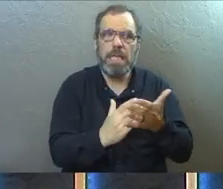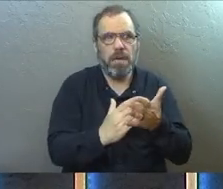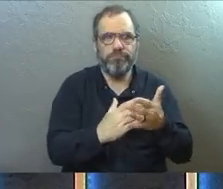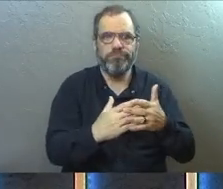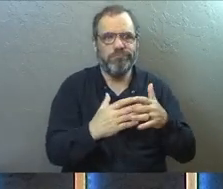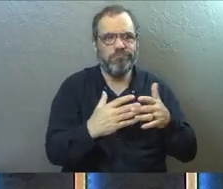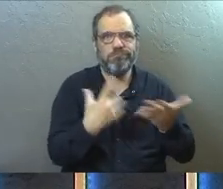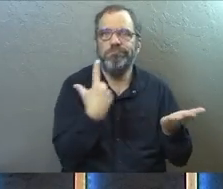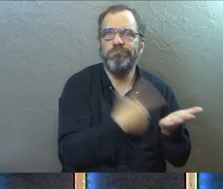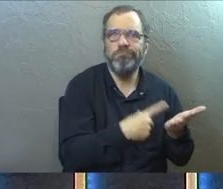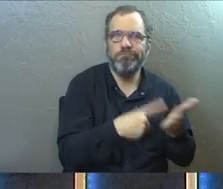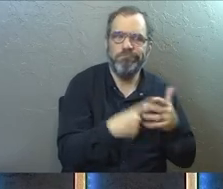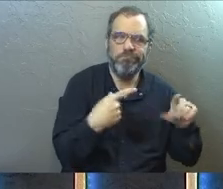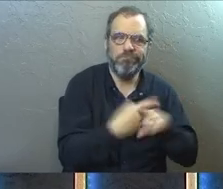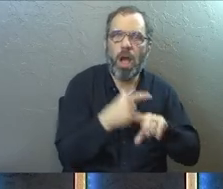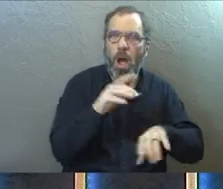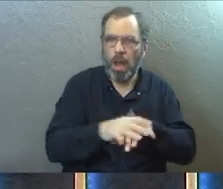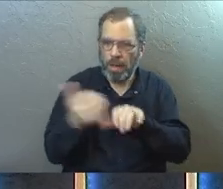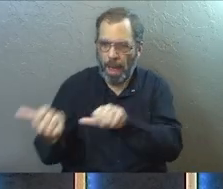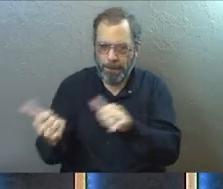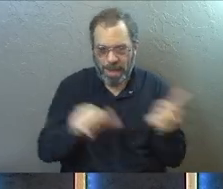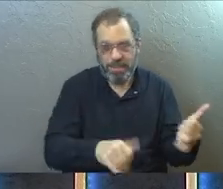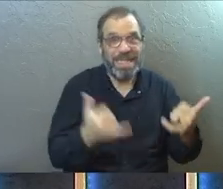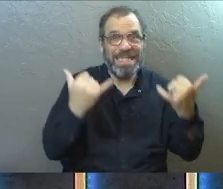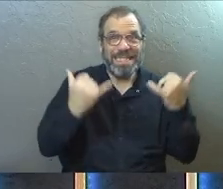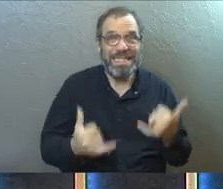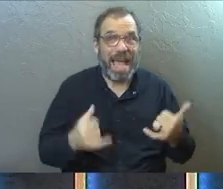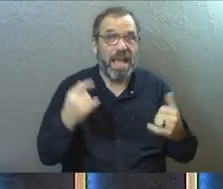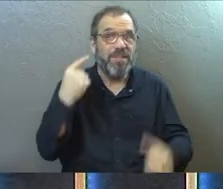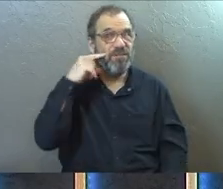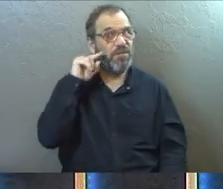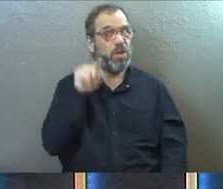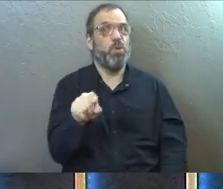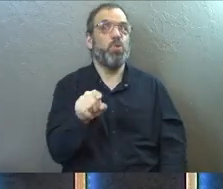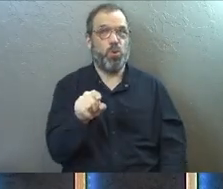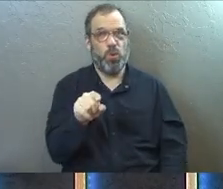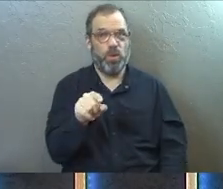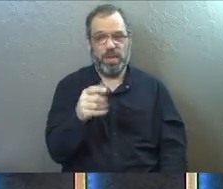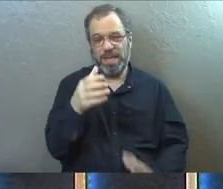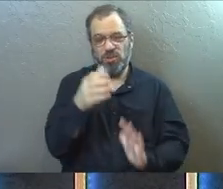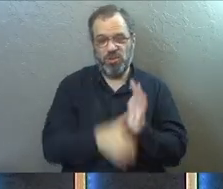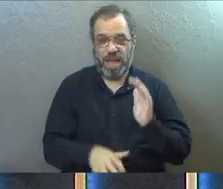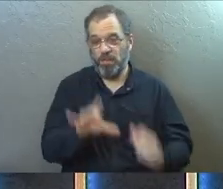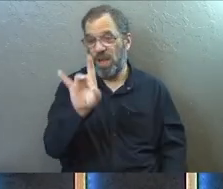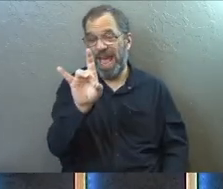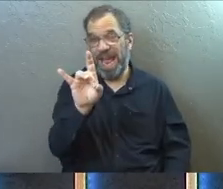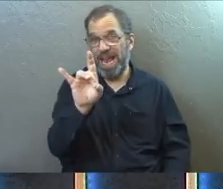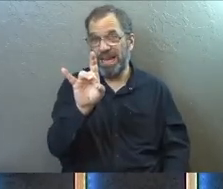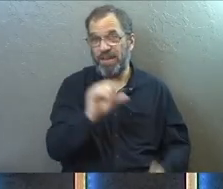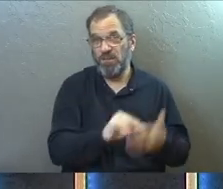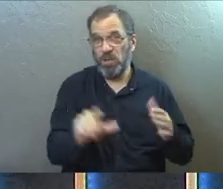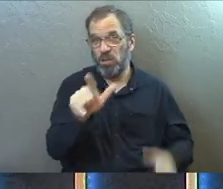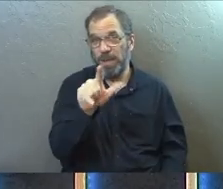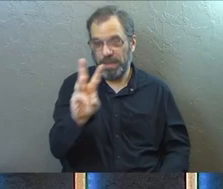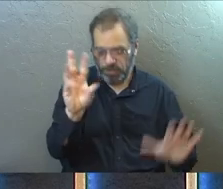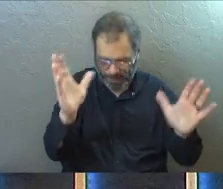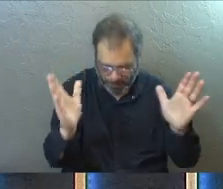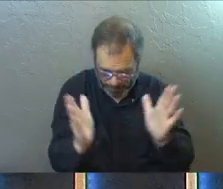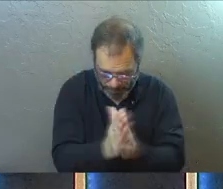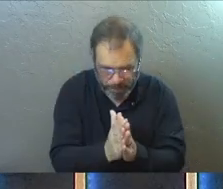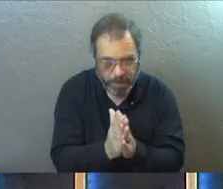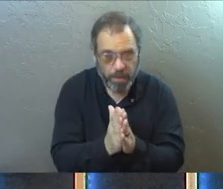controversies that might surround baptism, today is for you. So, chapter 8, verse 26. Here we go.